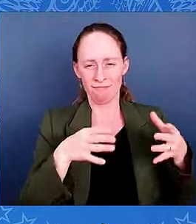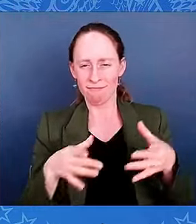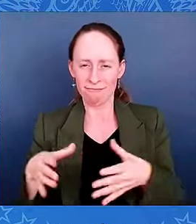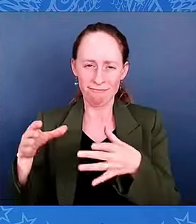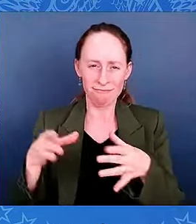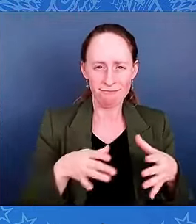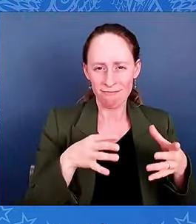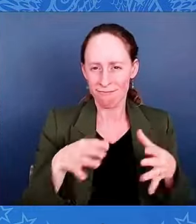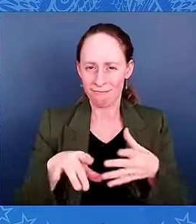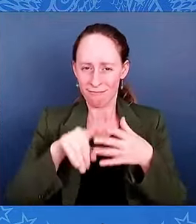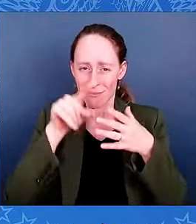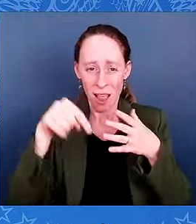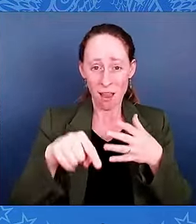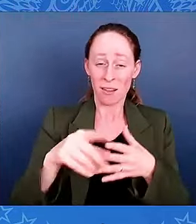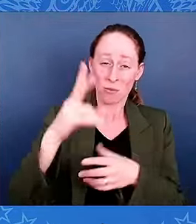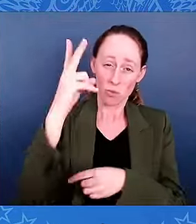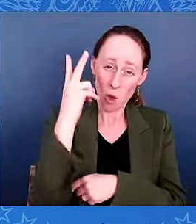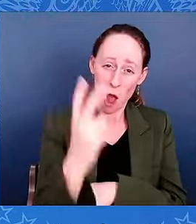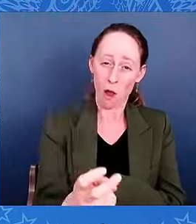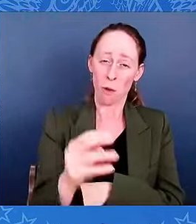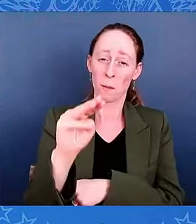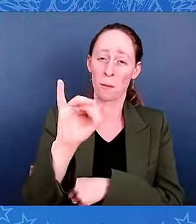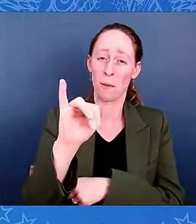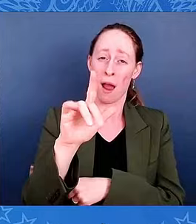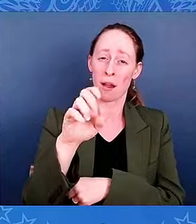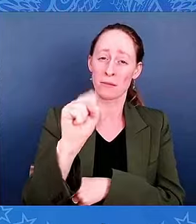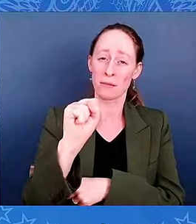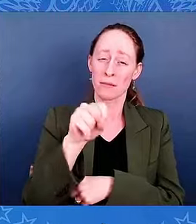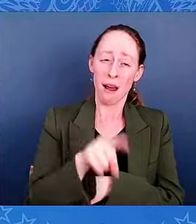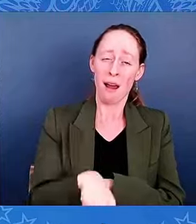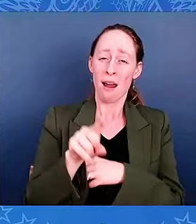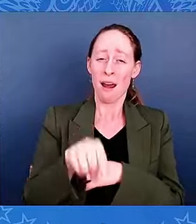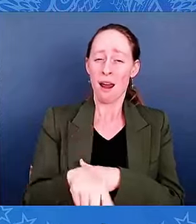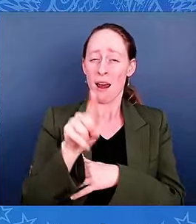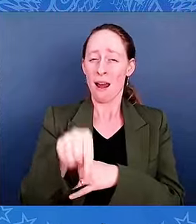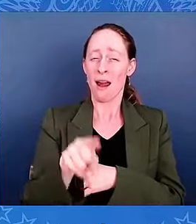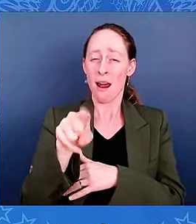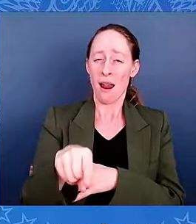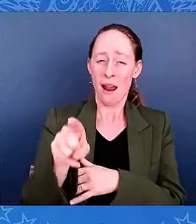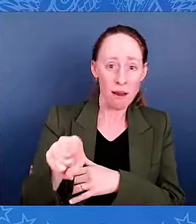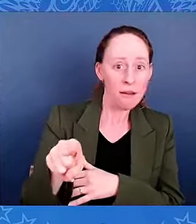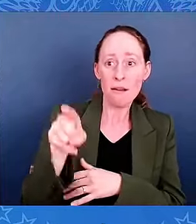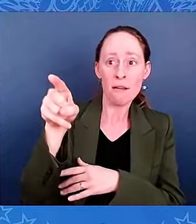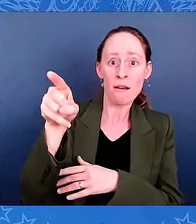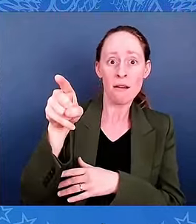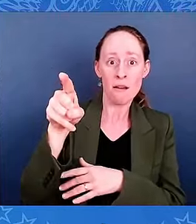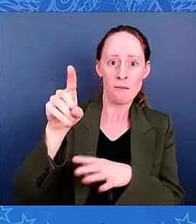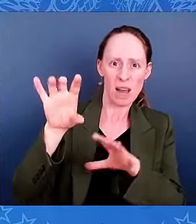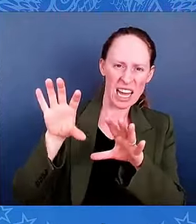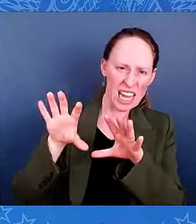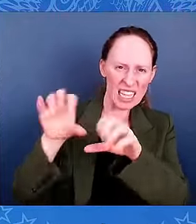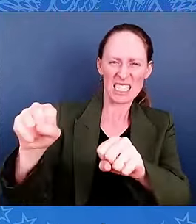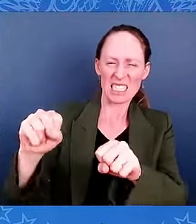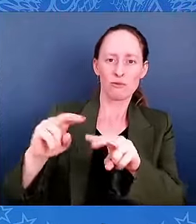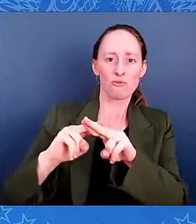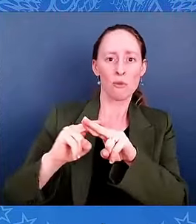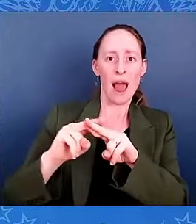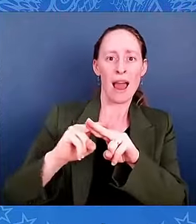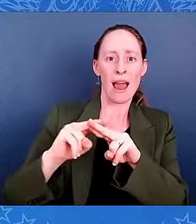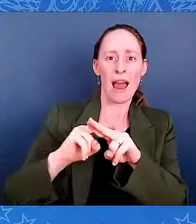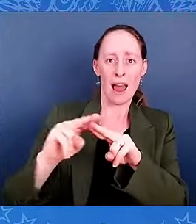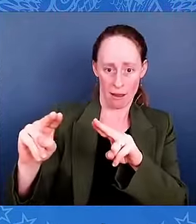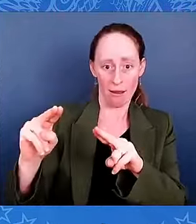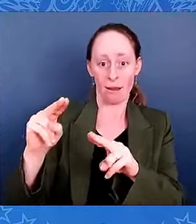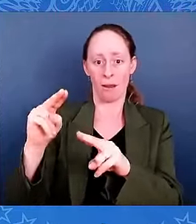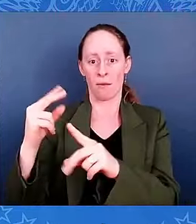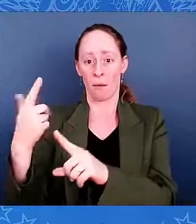and steal a Confederate train near Atlanta and drive it north to Chattanooga, just over the